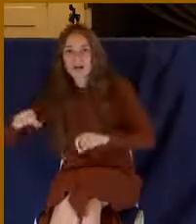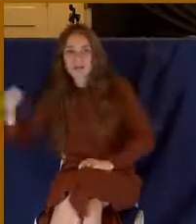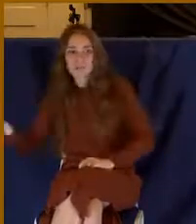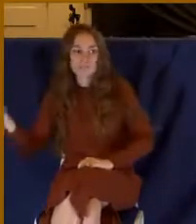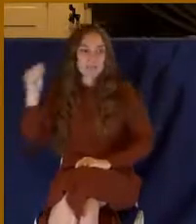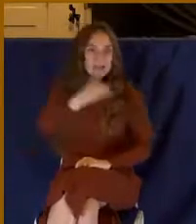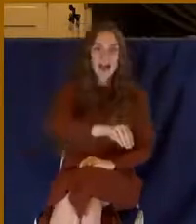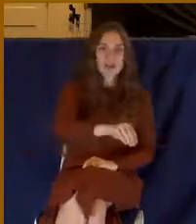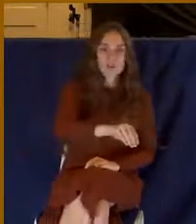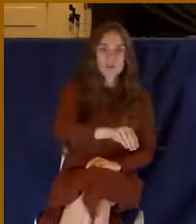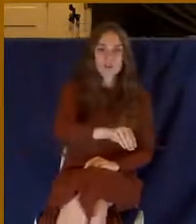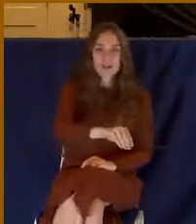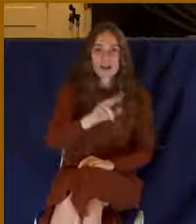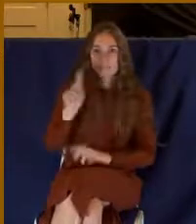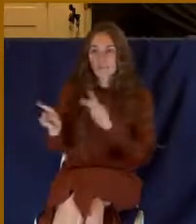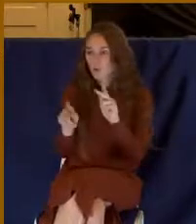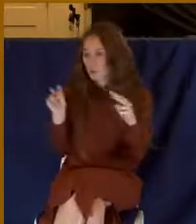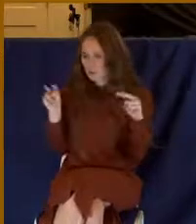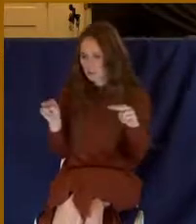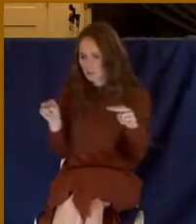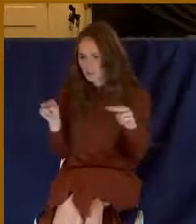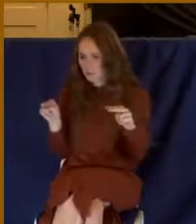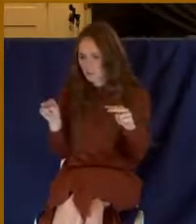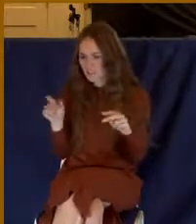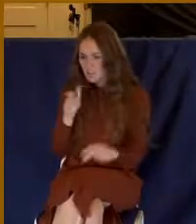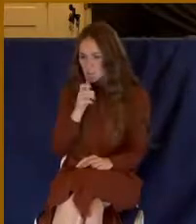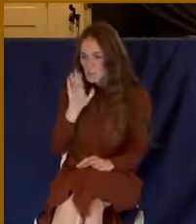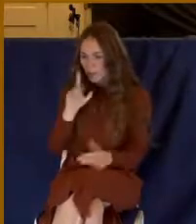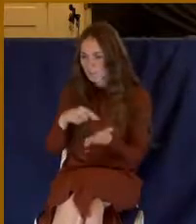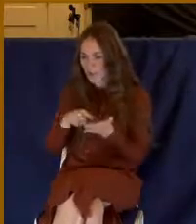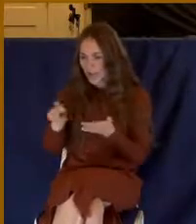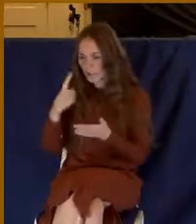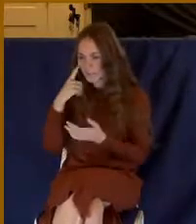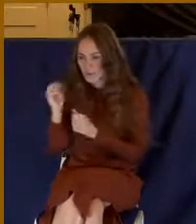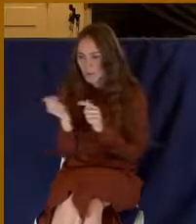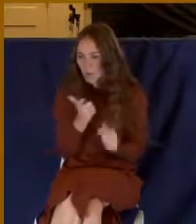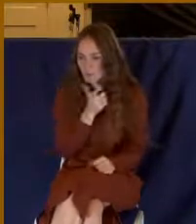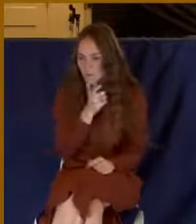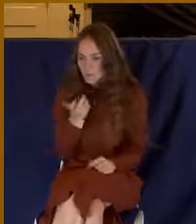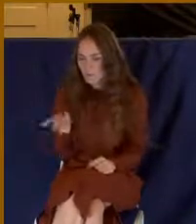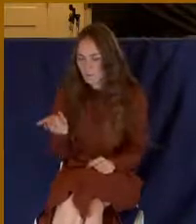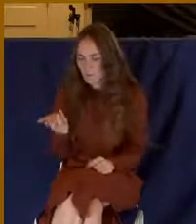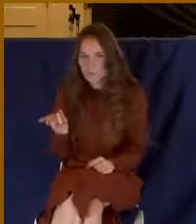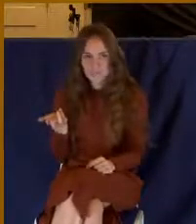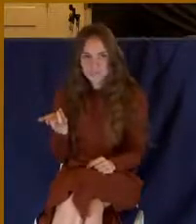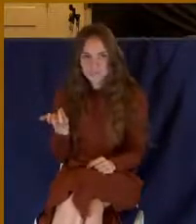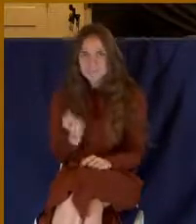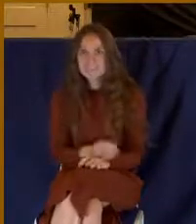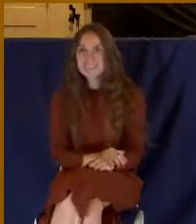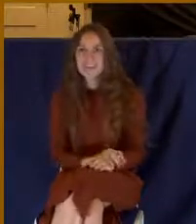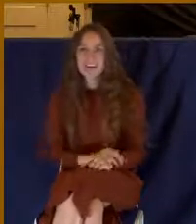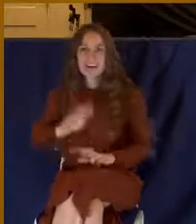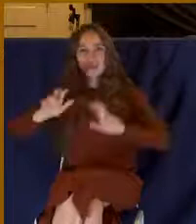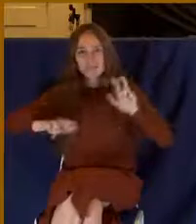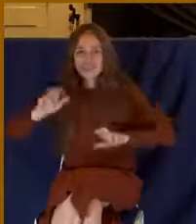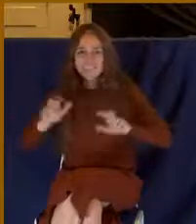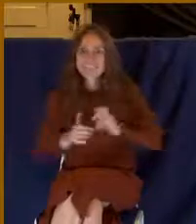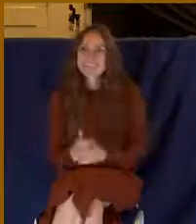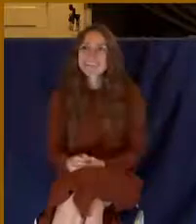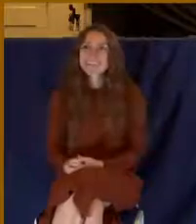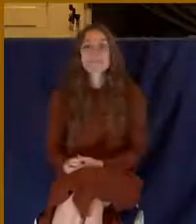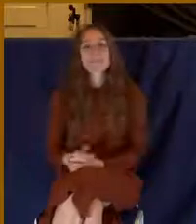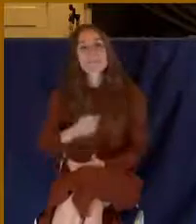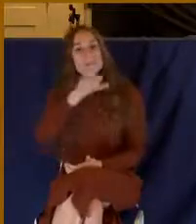looking at each other. It's that awkward moment. Like, who's going to pick up this check? Who's going to do it? So I love that commercial. thought it was a